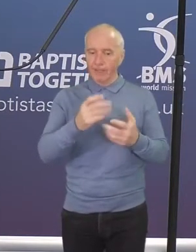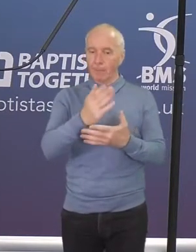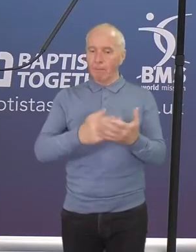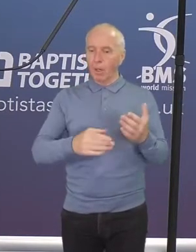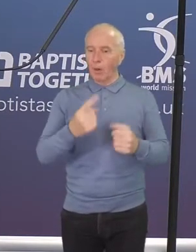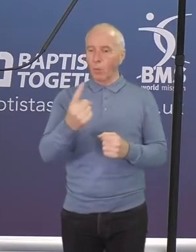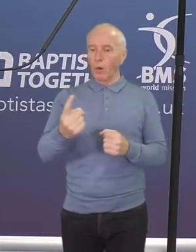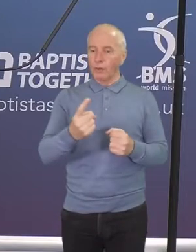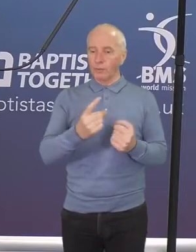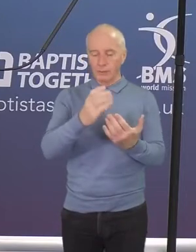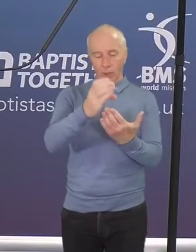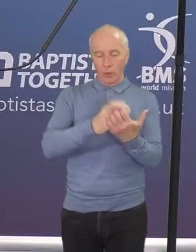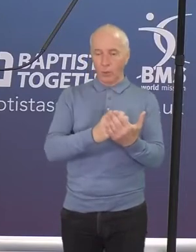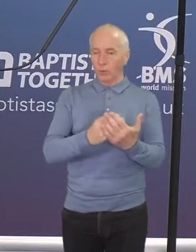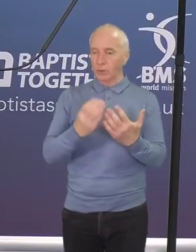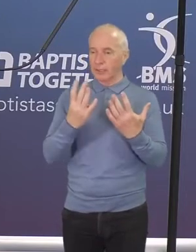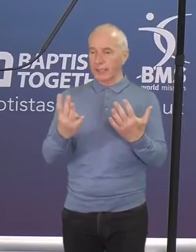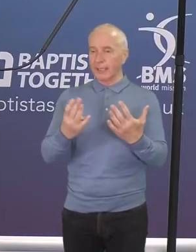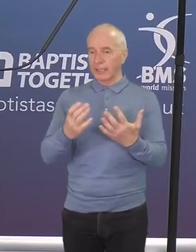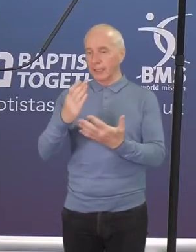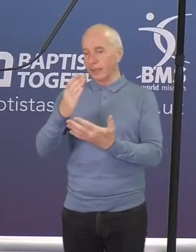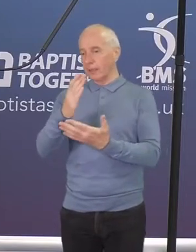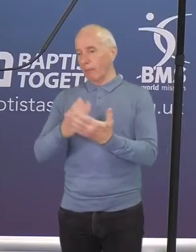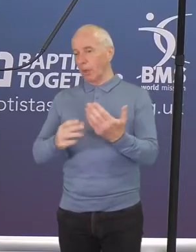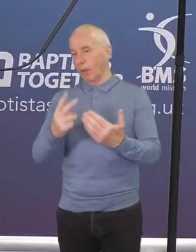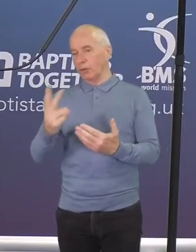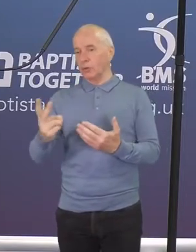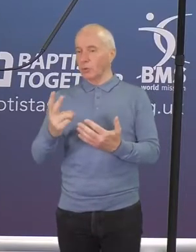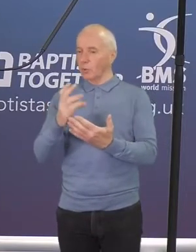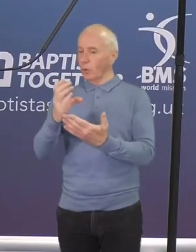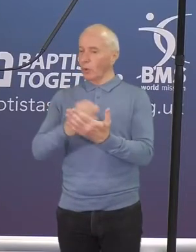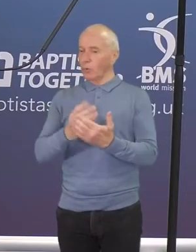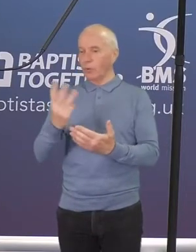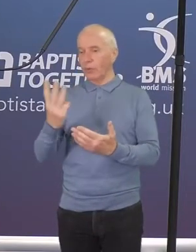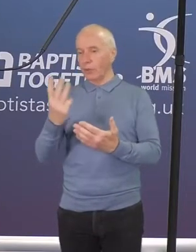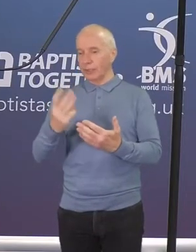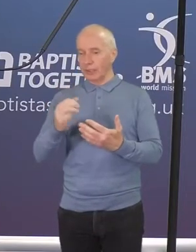nine and part two, clause 13 of the Constitution,